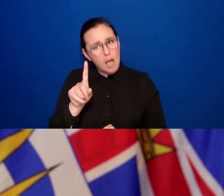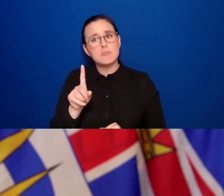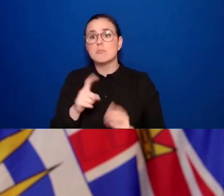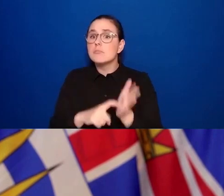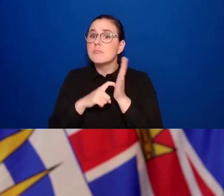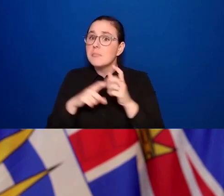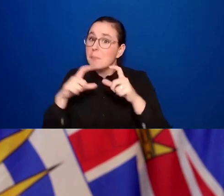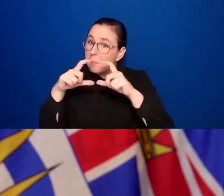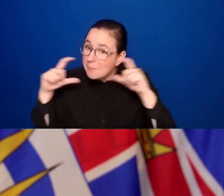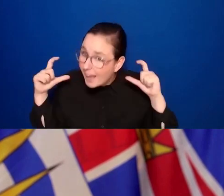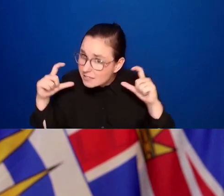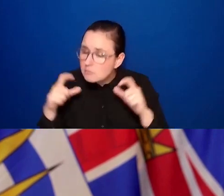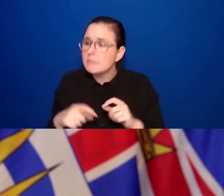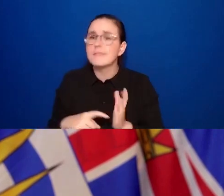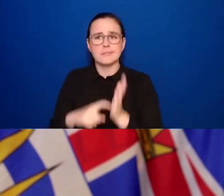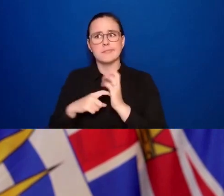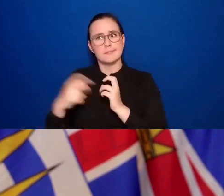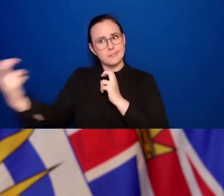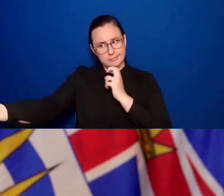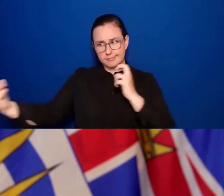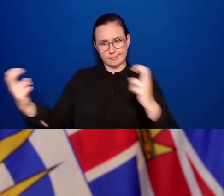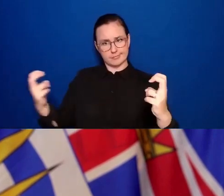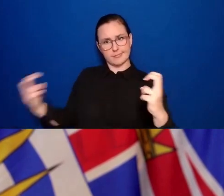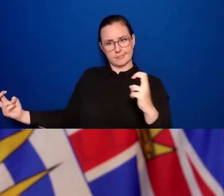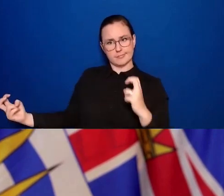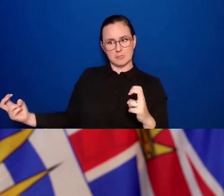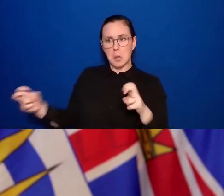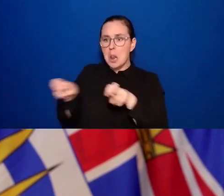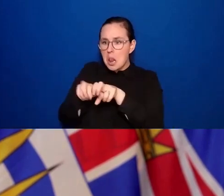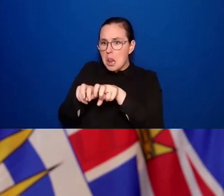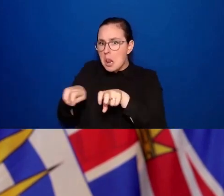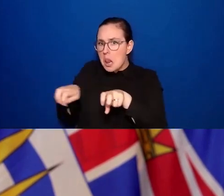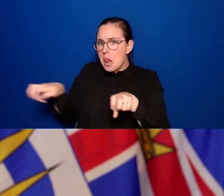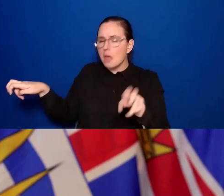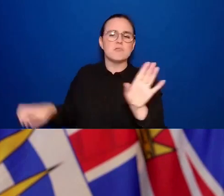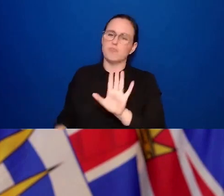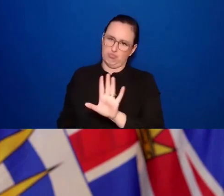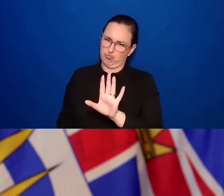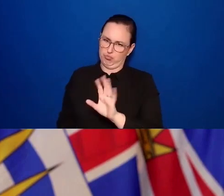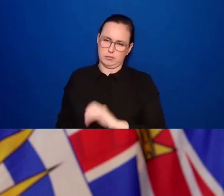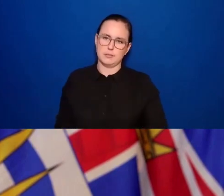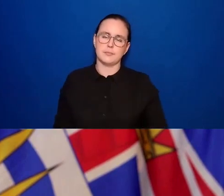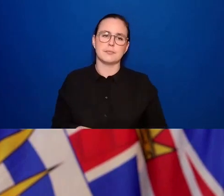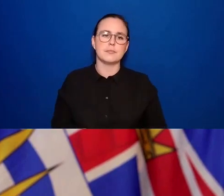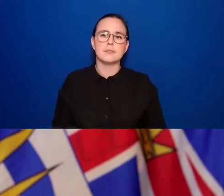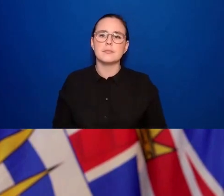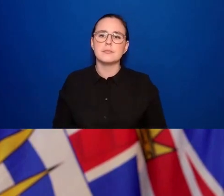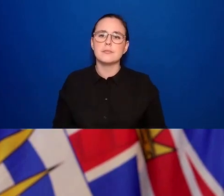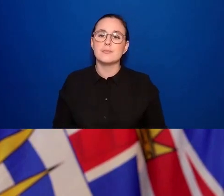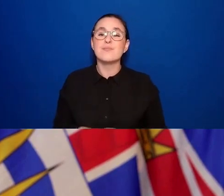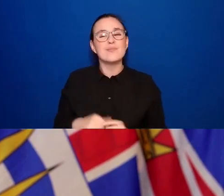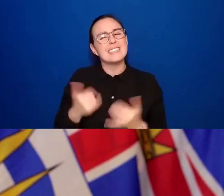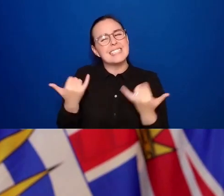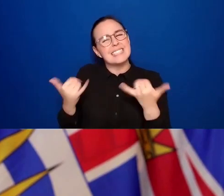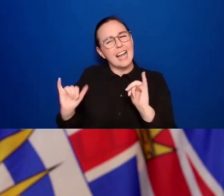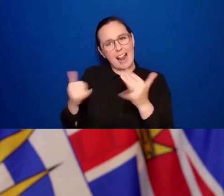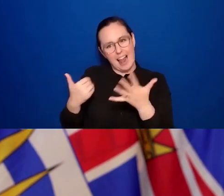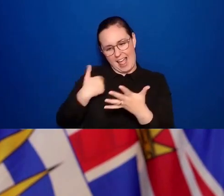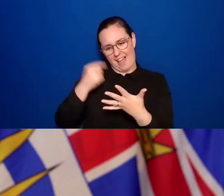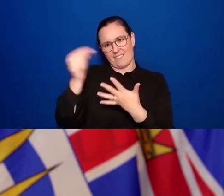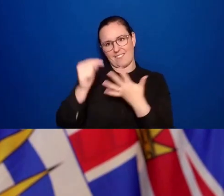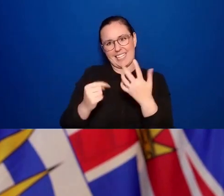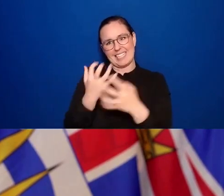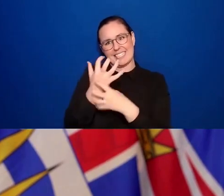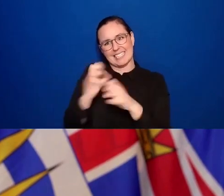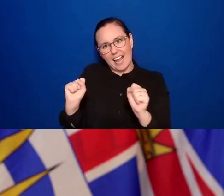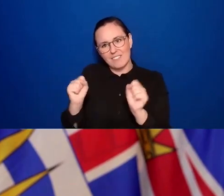safety plans that need to be in place in those settings as well, which means people wear masks, which means you keep your physical distance, you sit